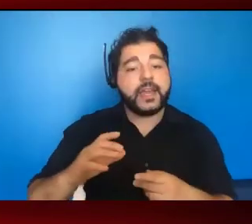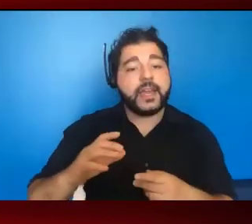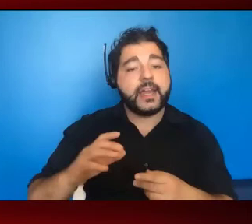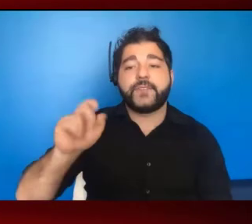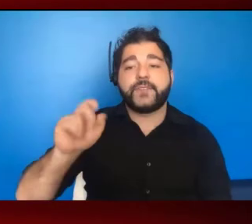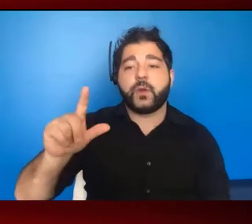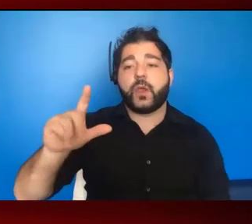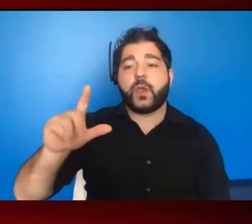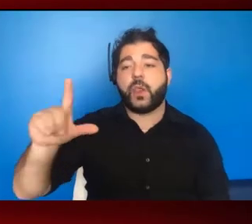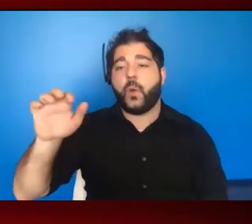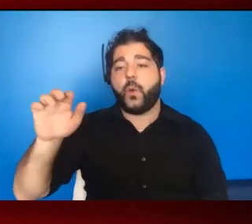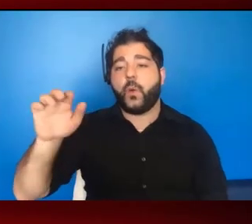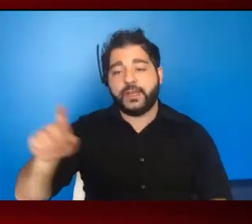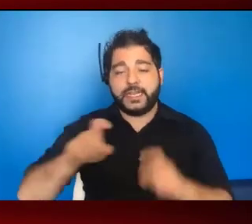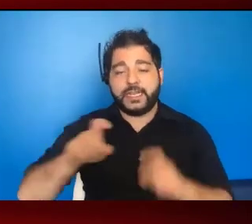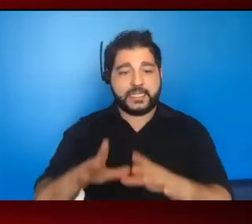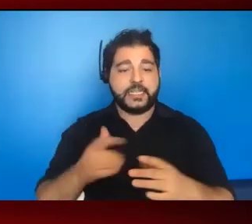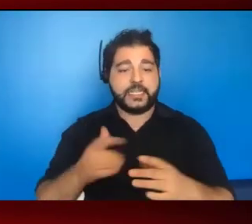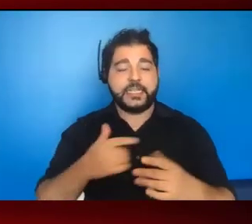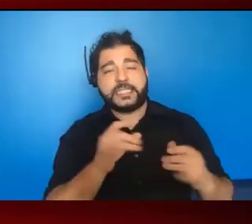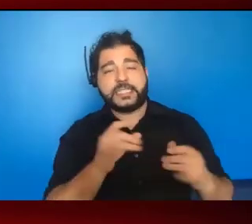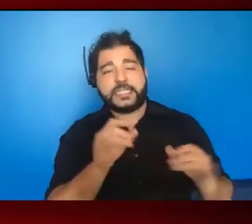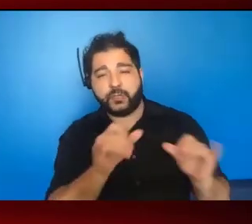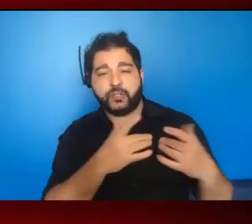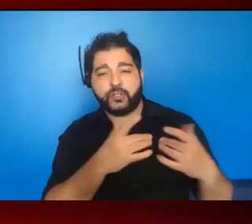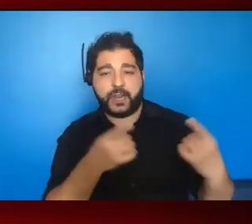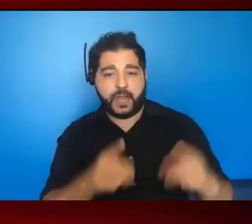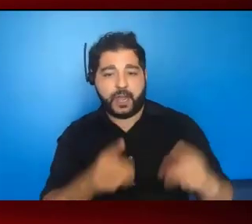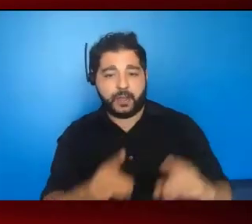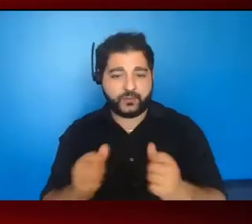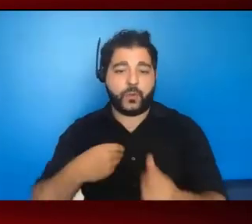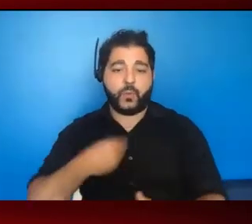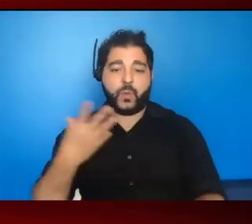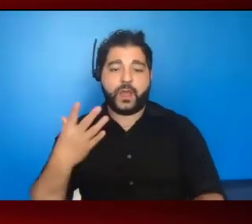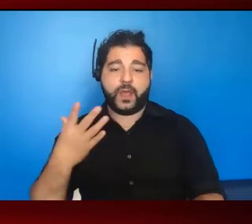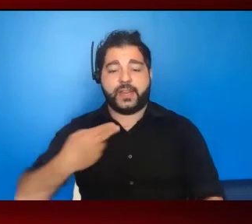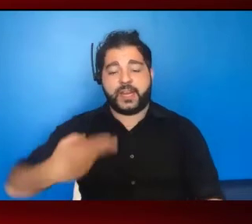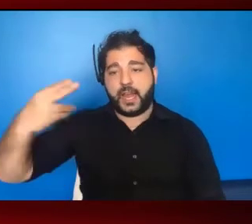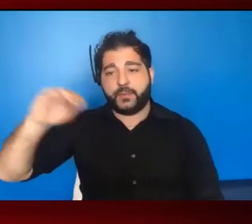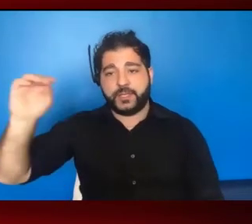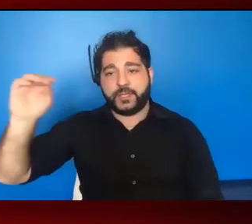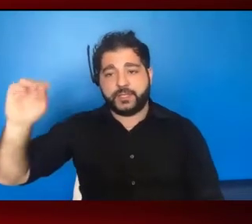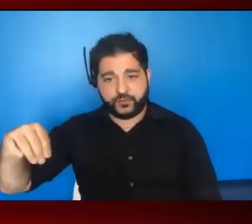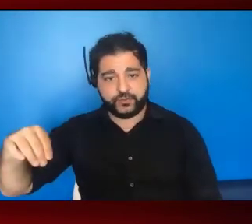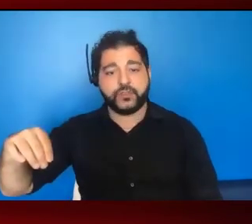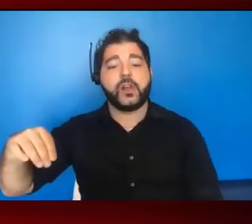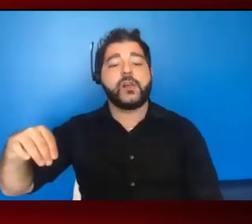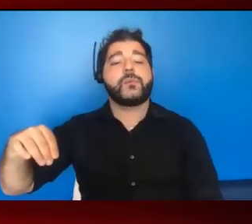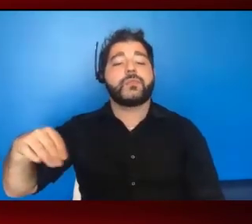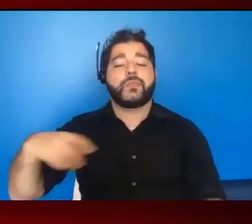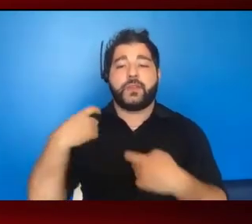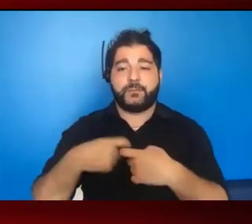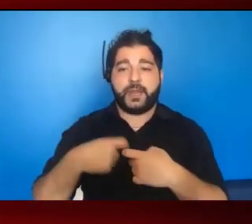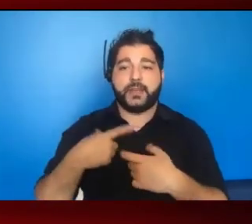during a year, a very similar trend can be seen with whites having a higher percentage and Hispanic and Latino